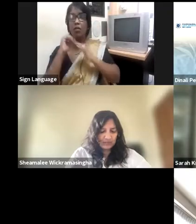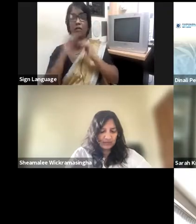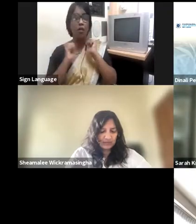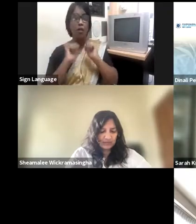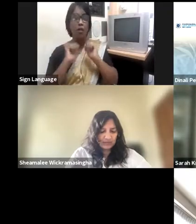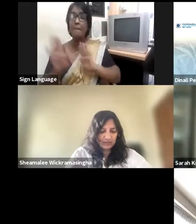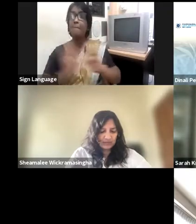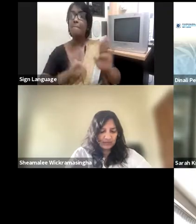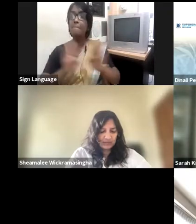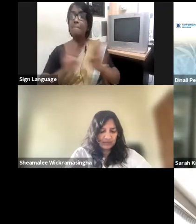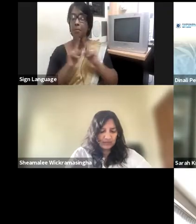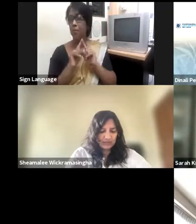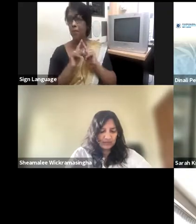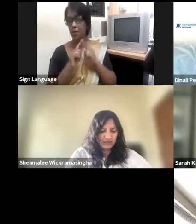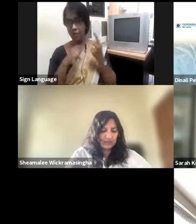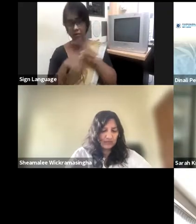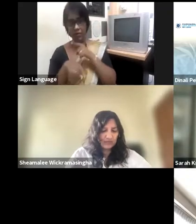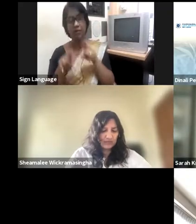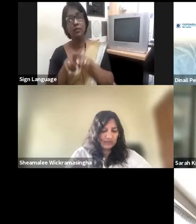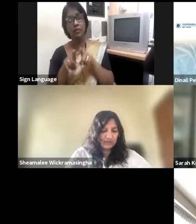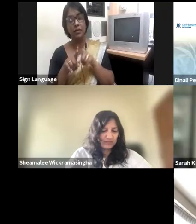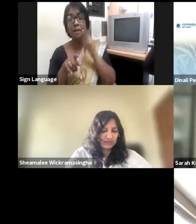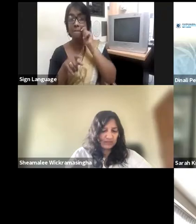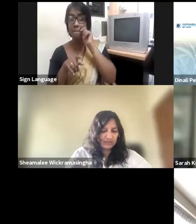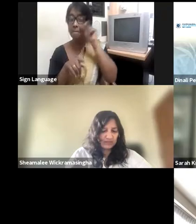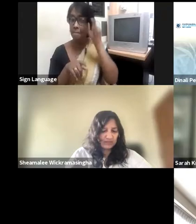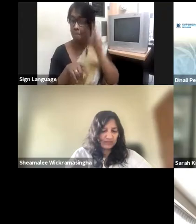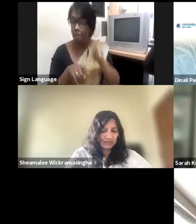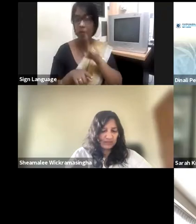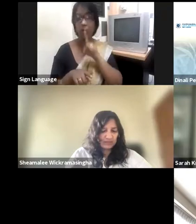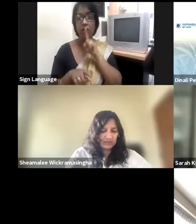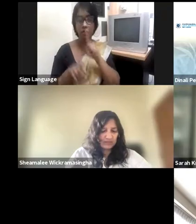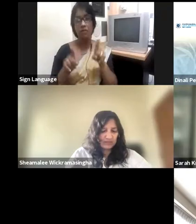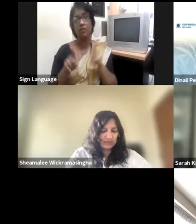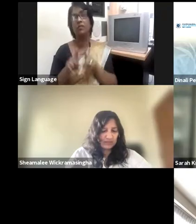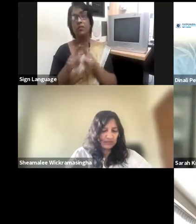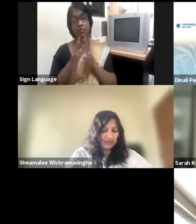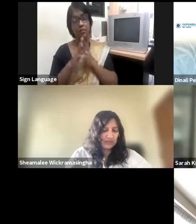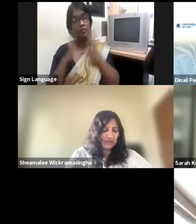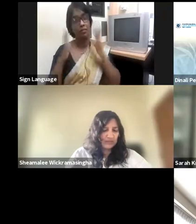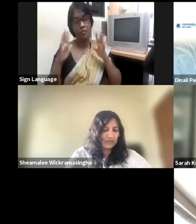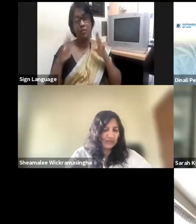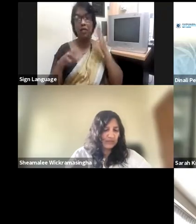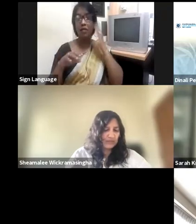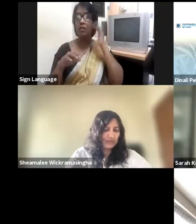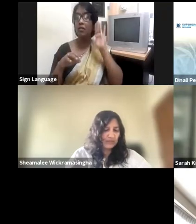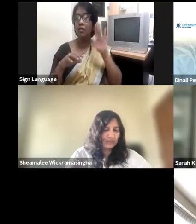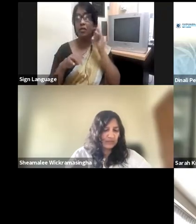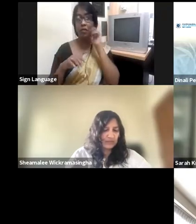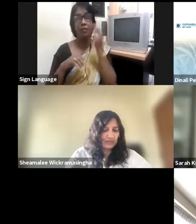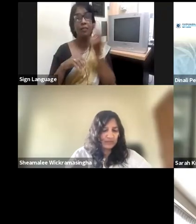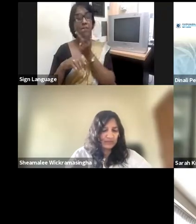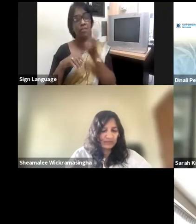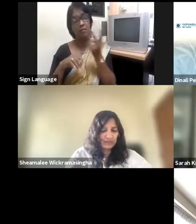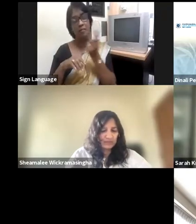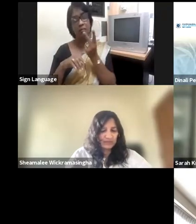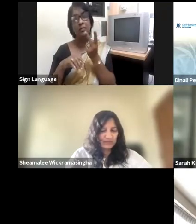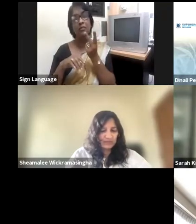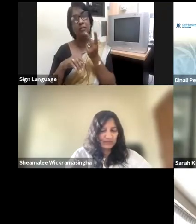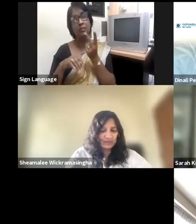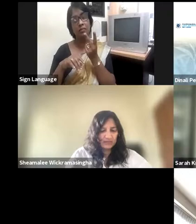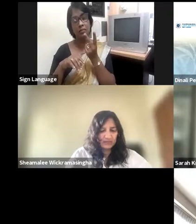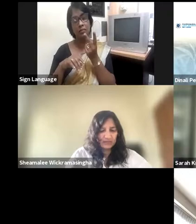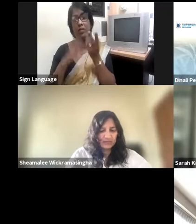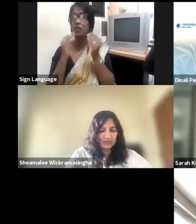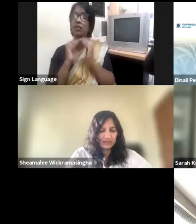counterpart could also bring. But both men and women together in equal proportion in an organization can give